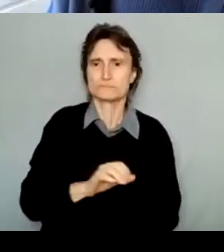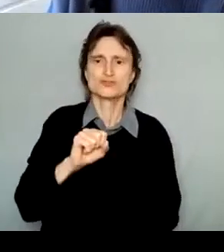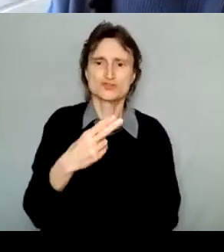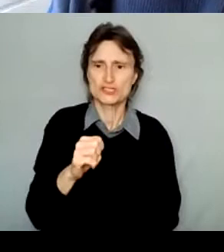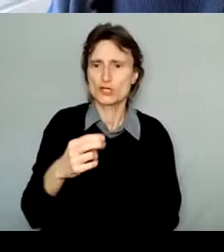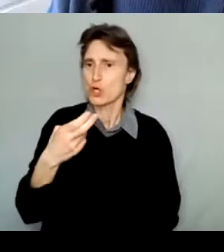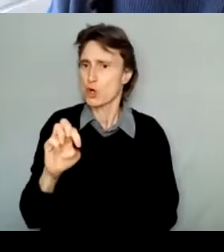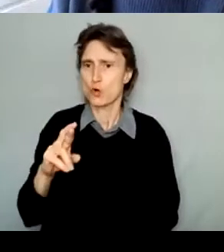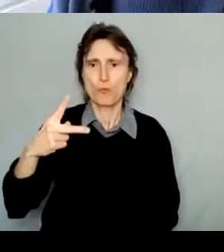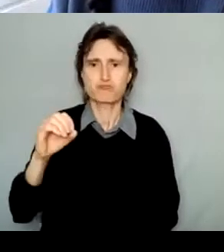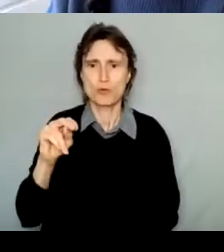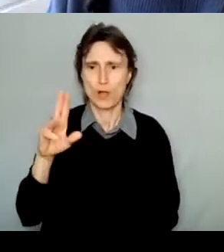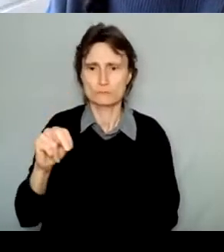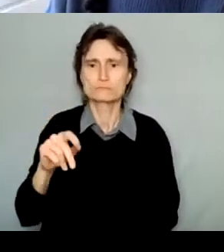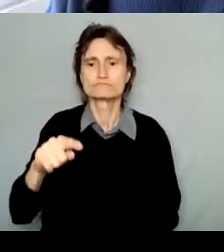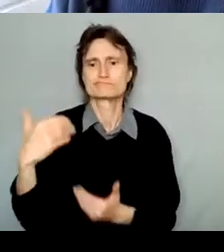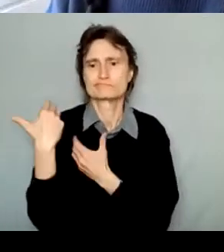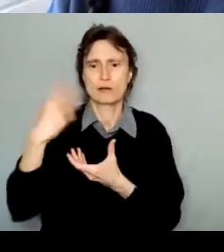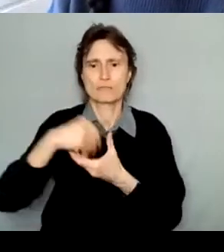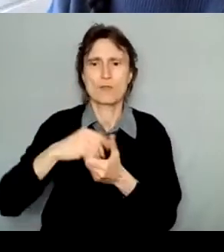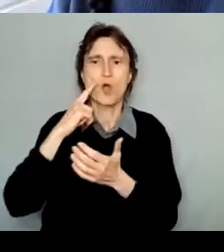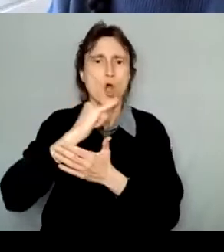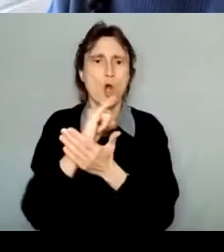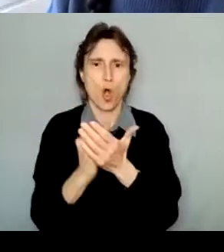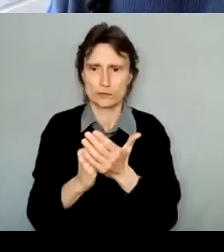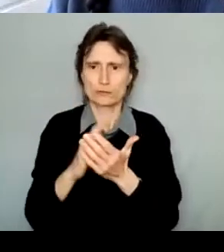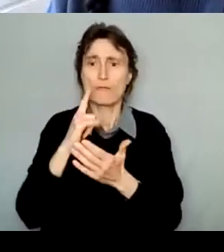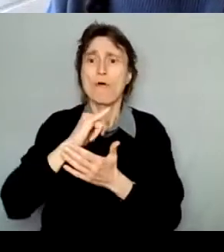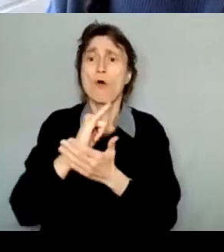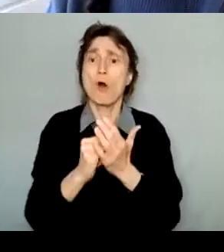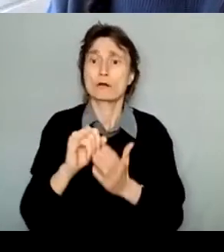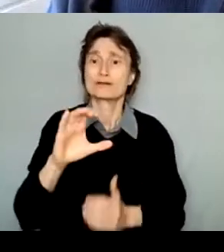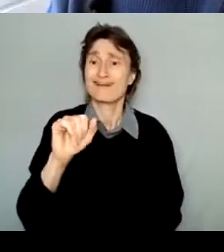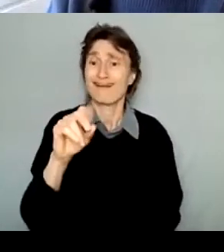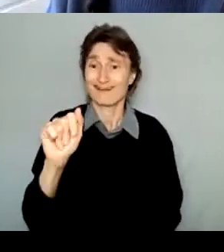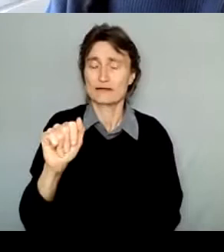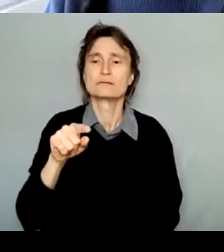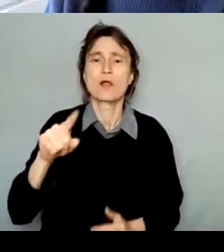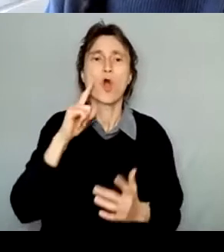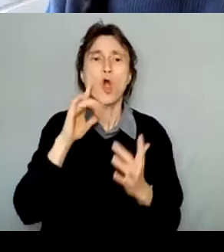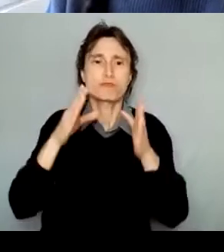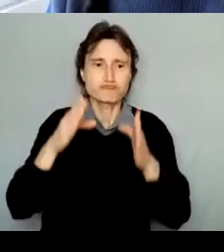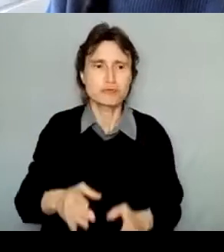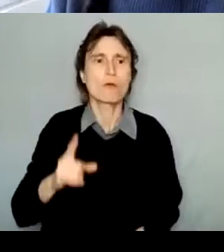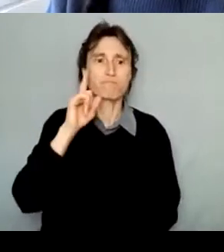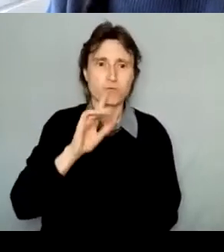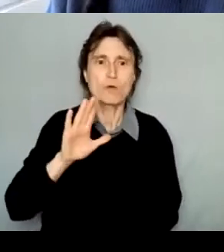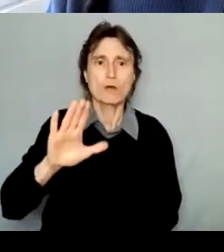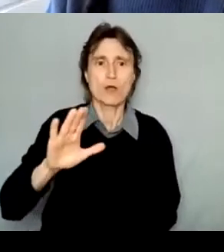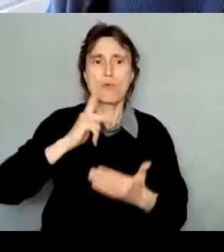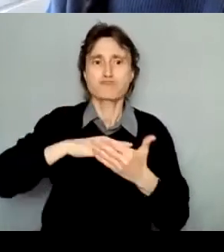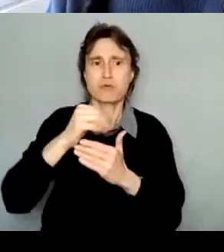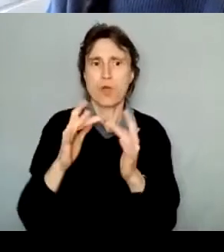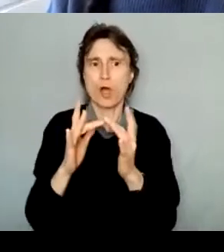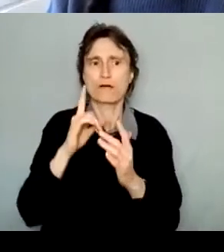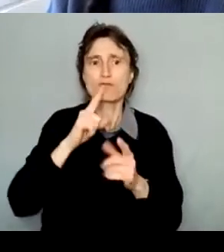Programs at Calgary Arts Development. So this means I'm the primary contact person for this program. So reach out to me if you directly